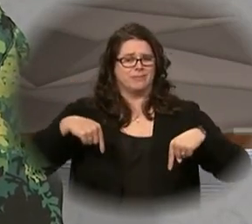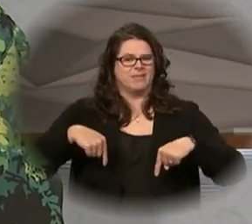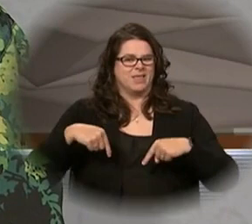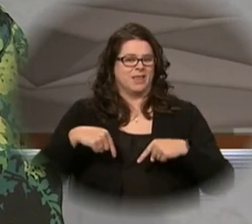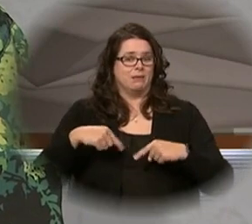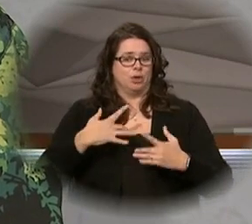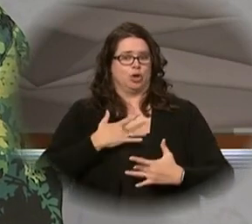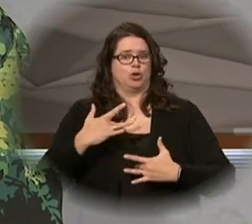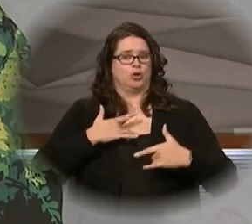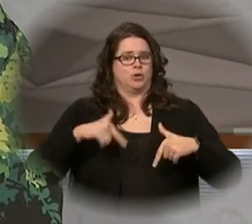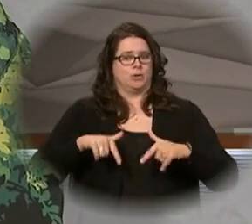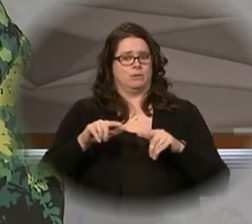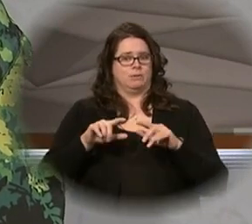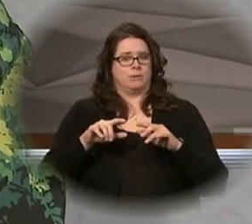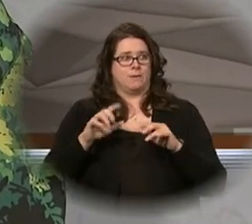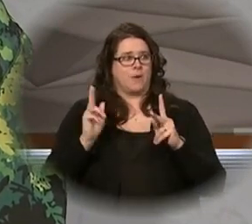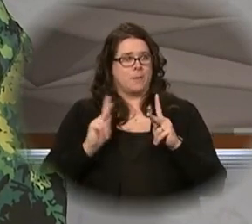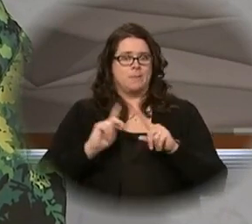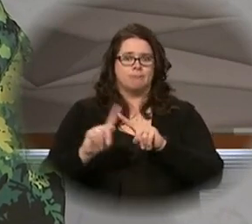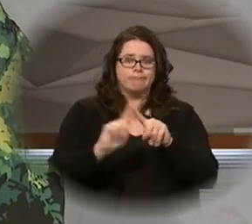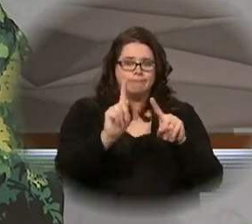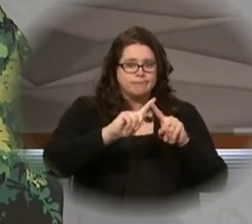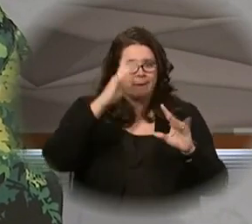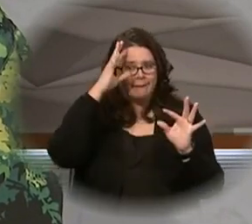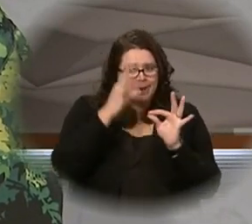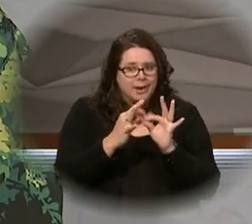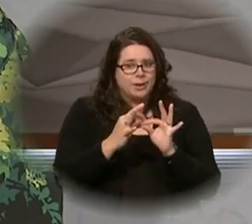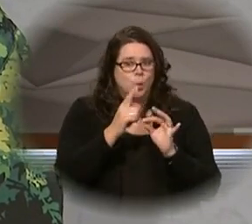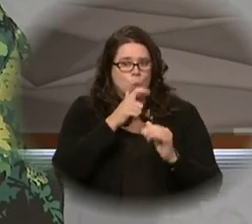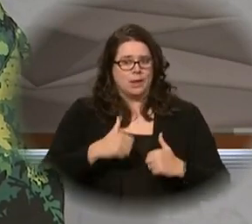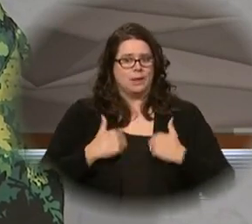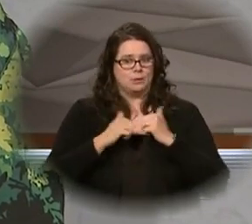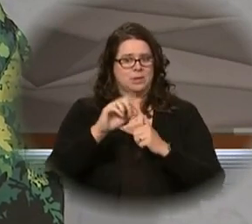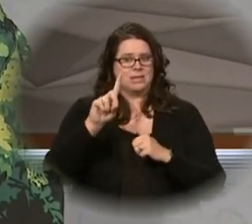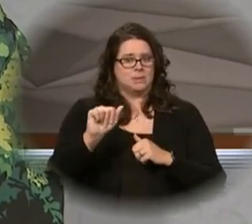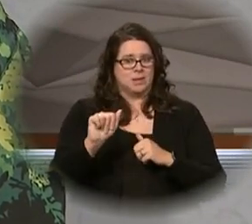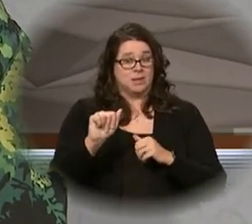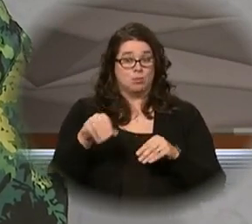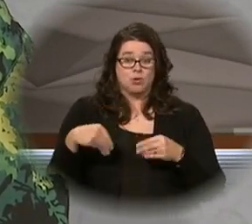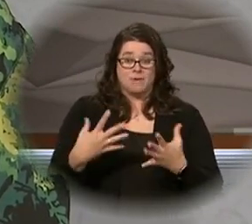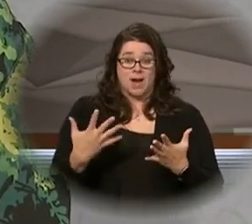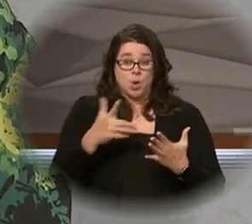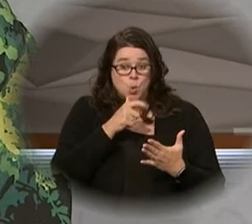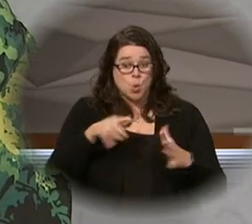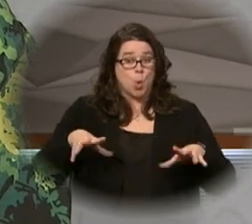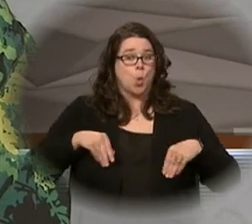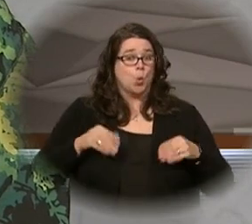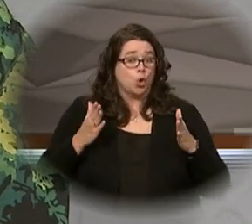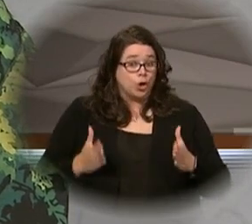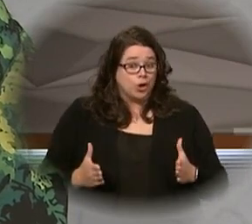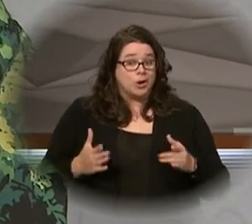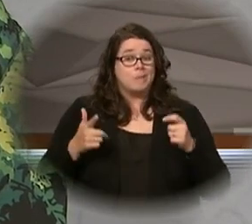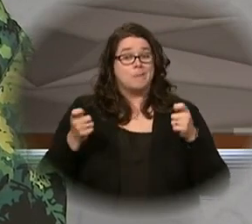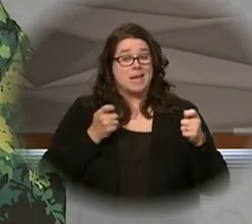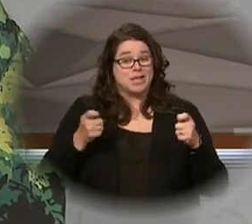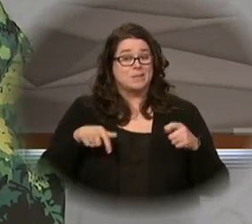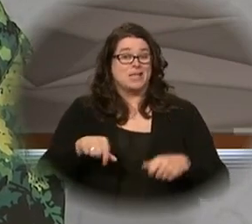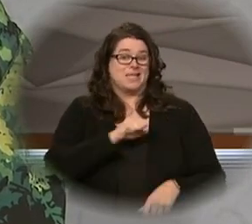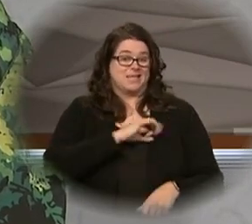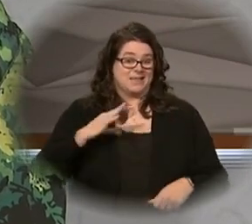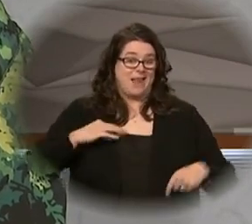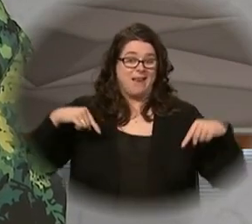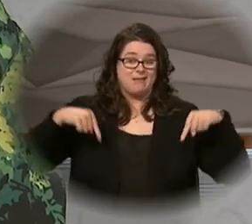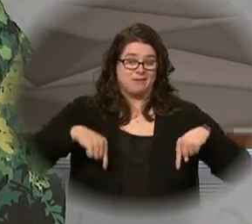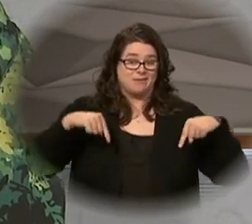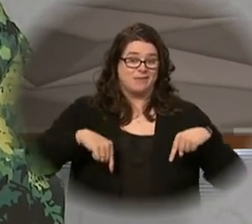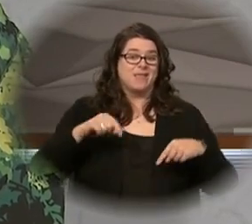social concern for persons of all faiths living with disabilities was provided by the owner, management, and